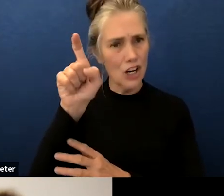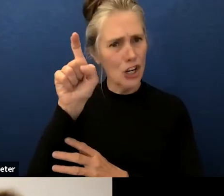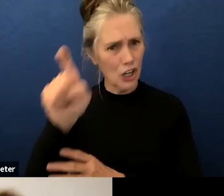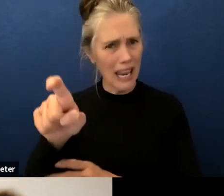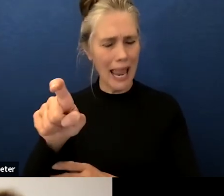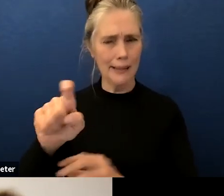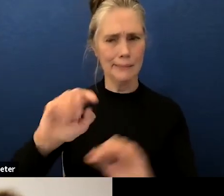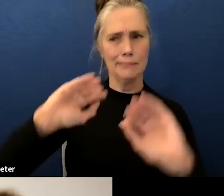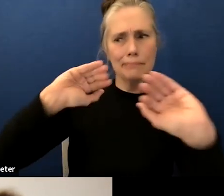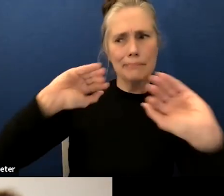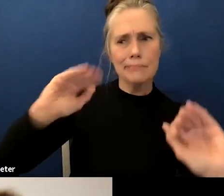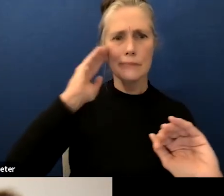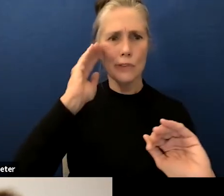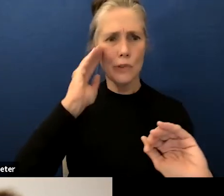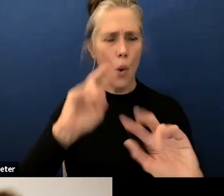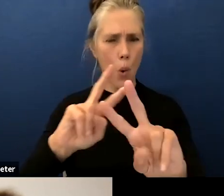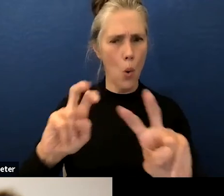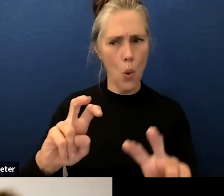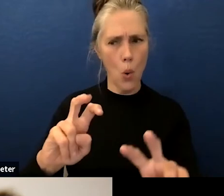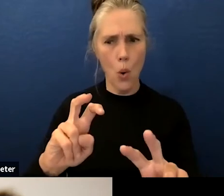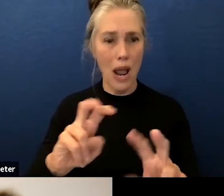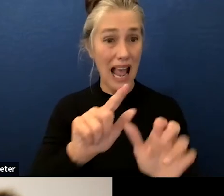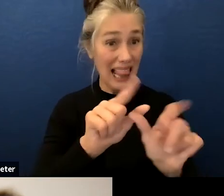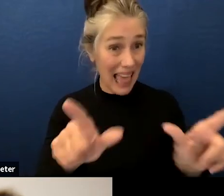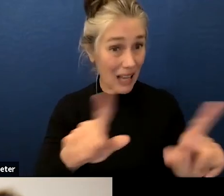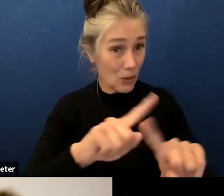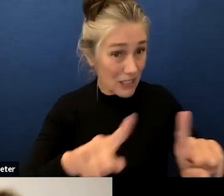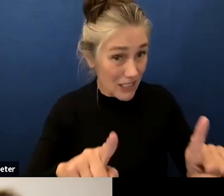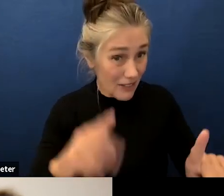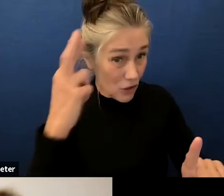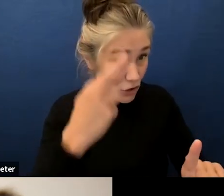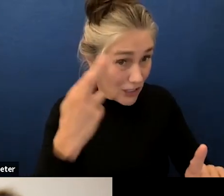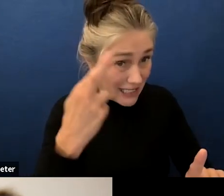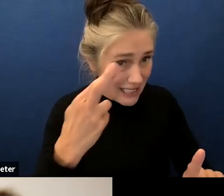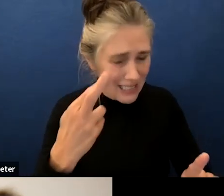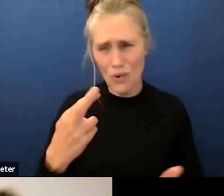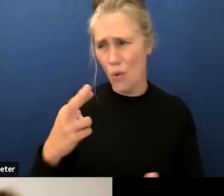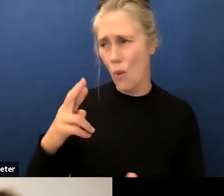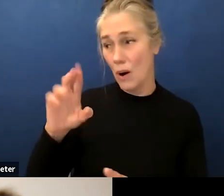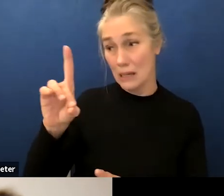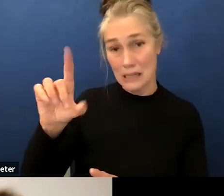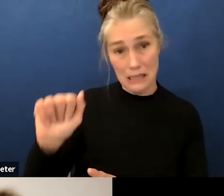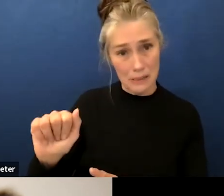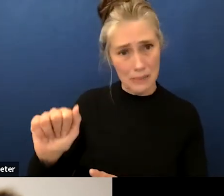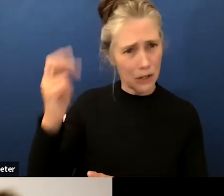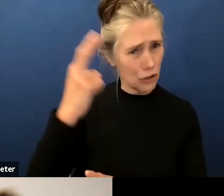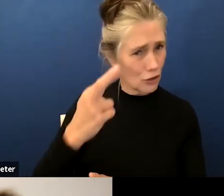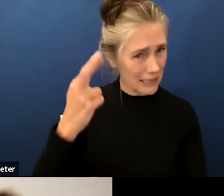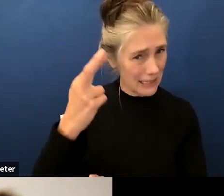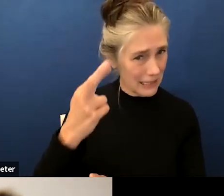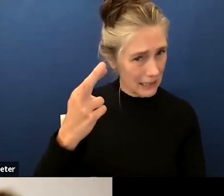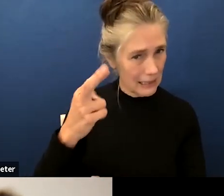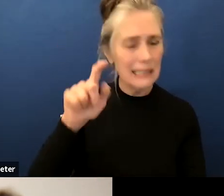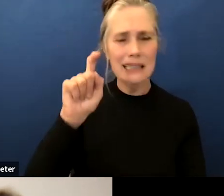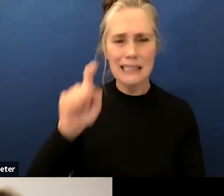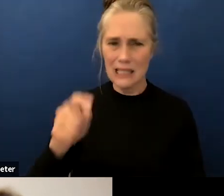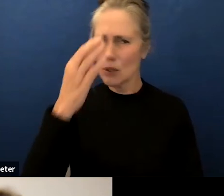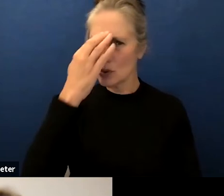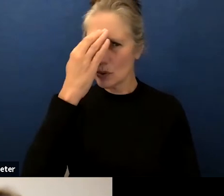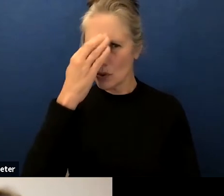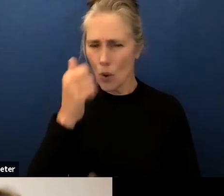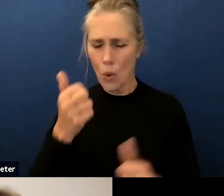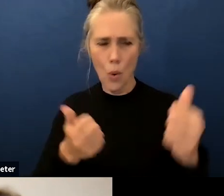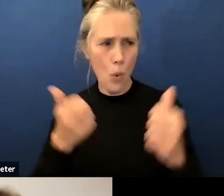between language differences and disabilities and that has been such a